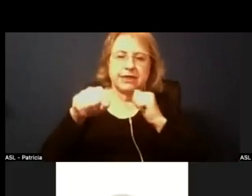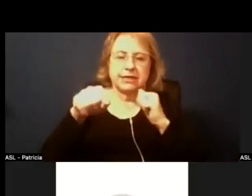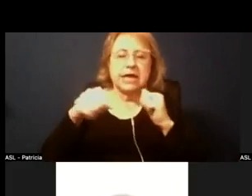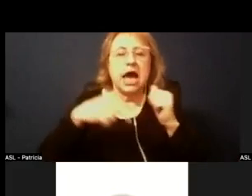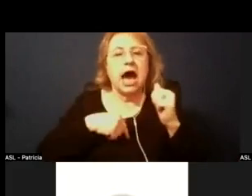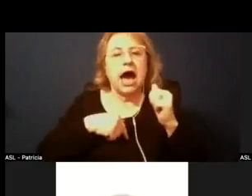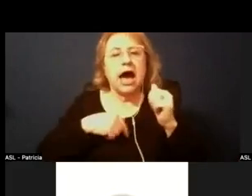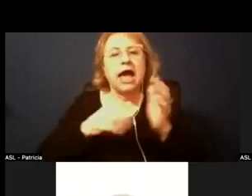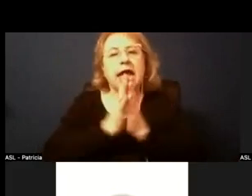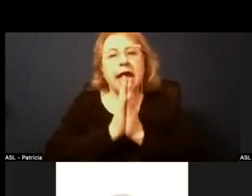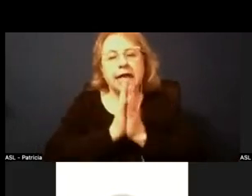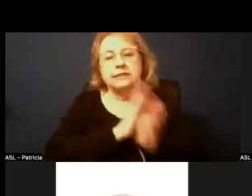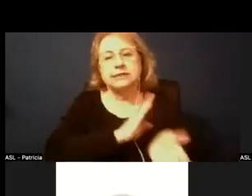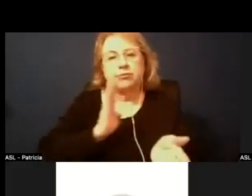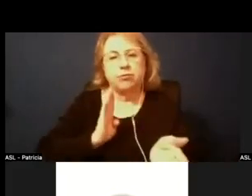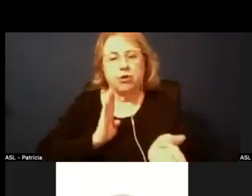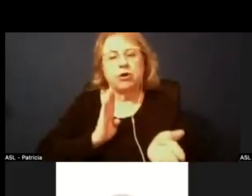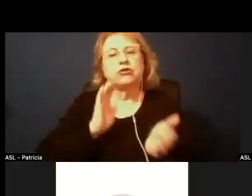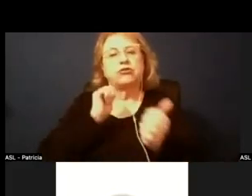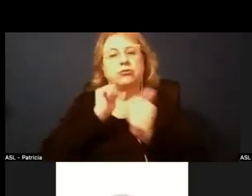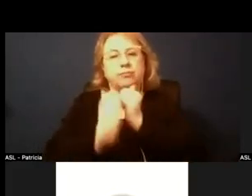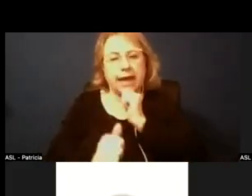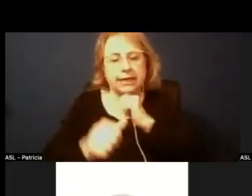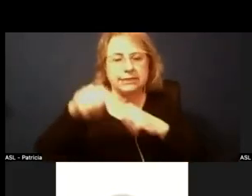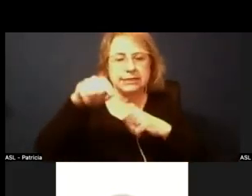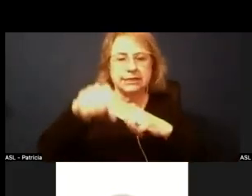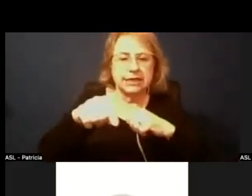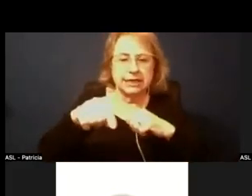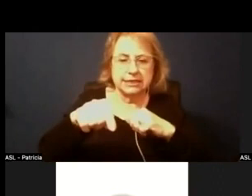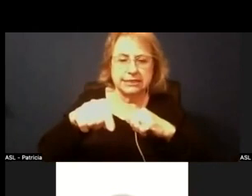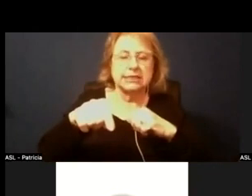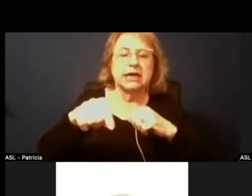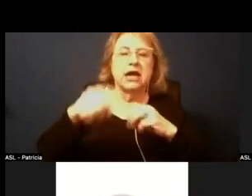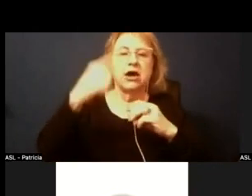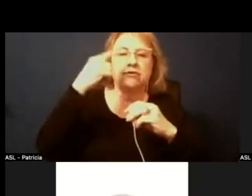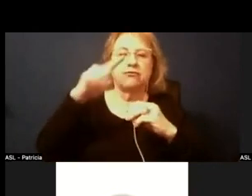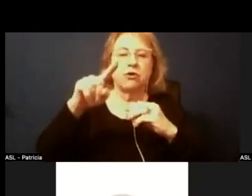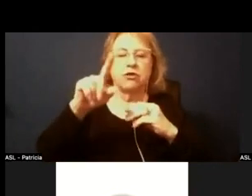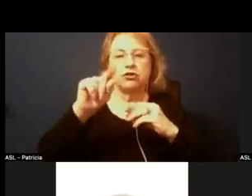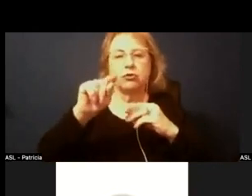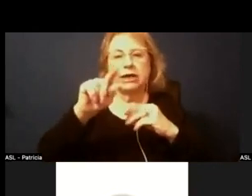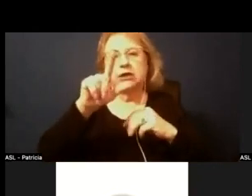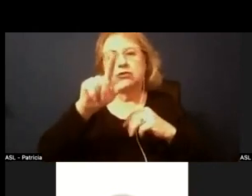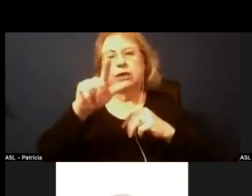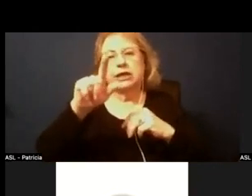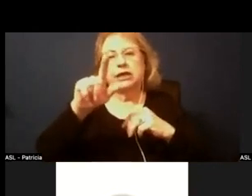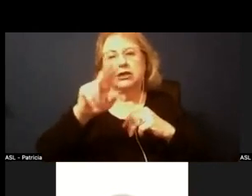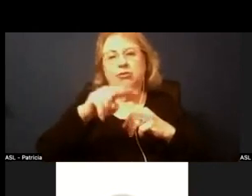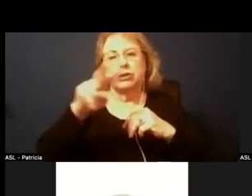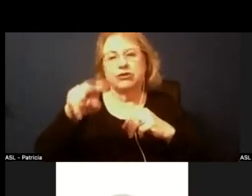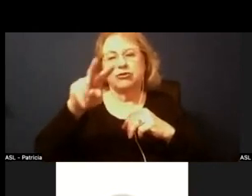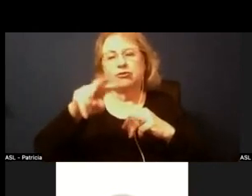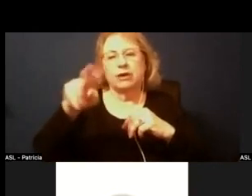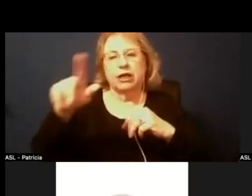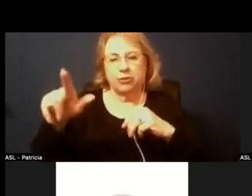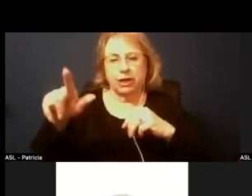approve um the resolution for particular kinds of certificate services for the 2022-23 school year i'm